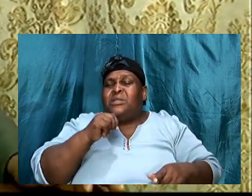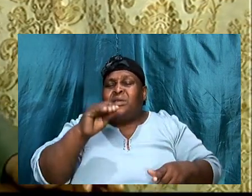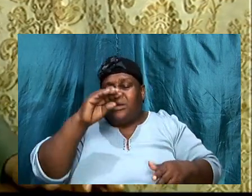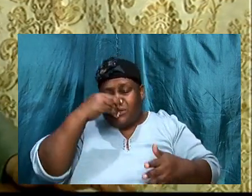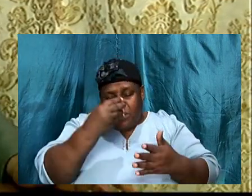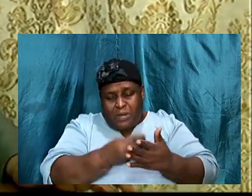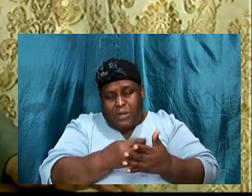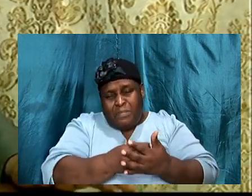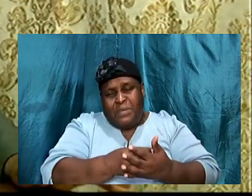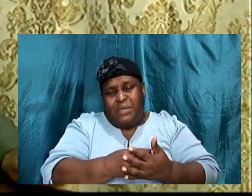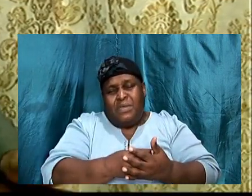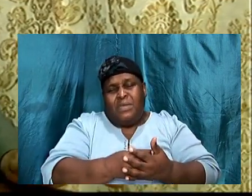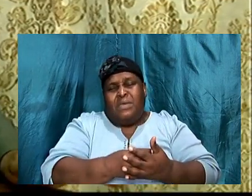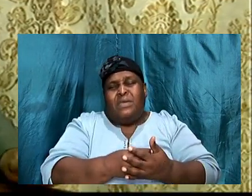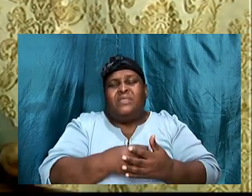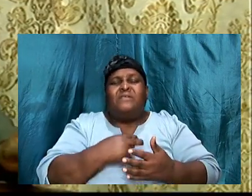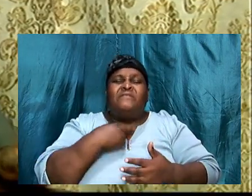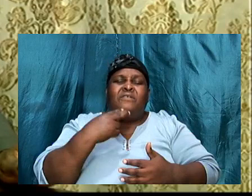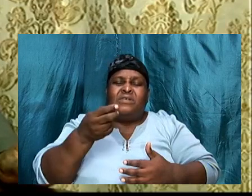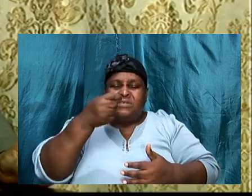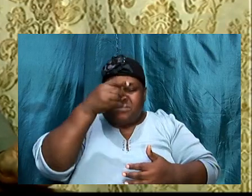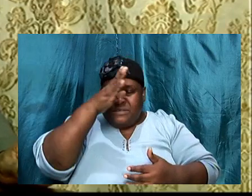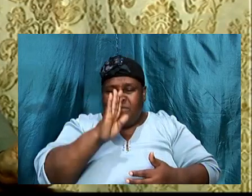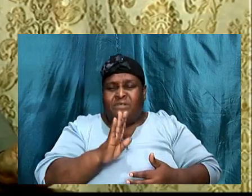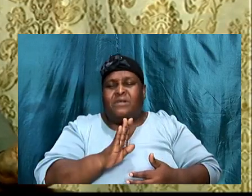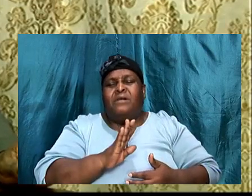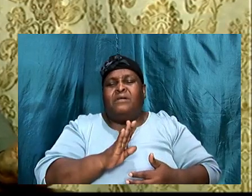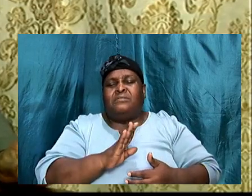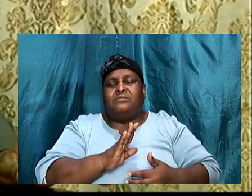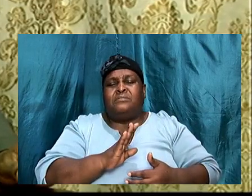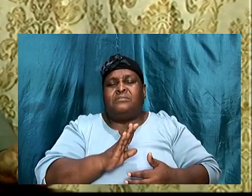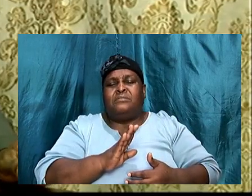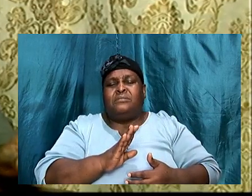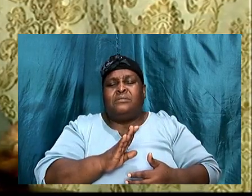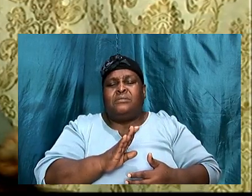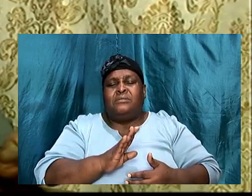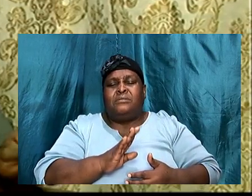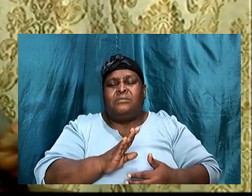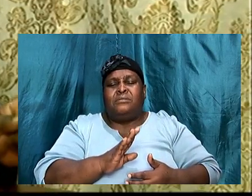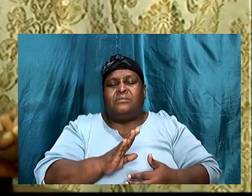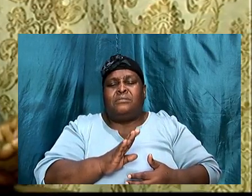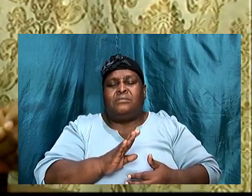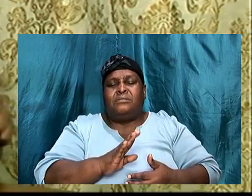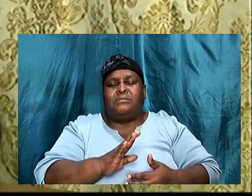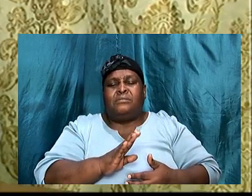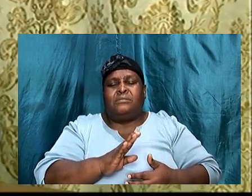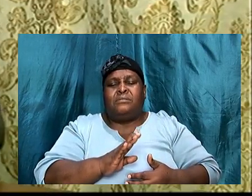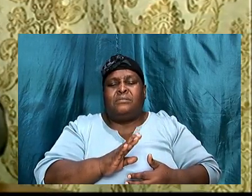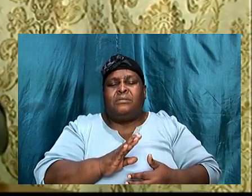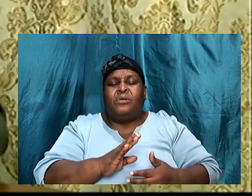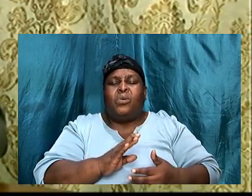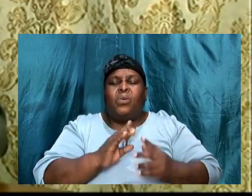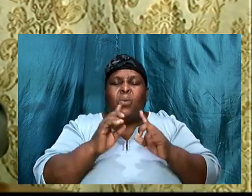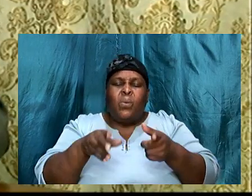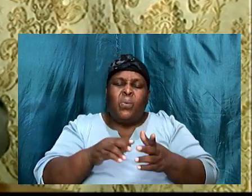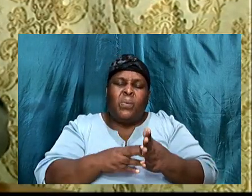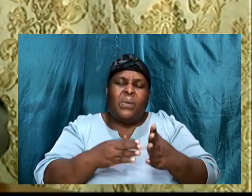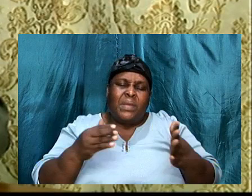the voice, of the Lord, disobeying, the will, of God,